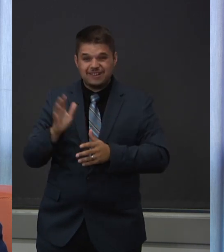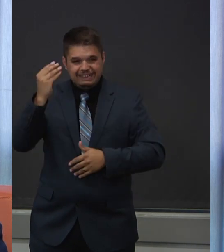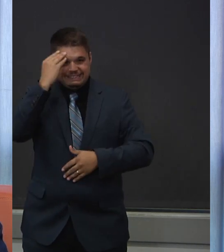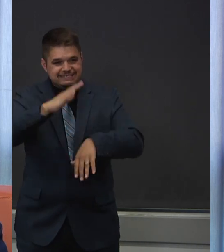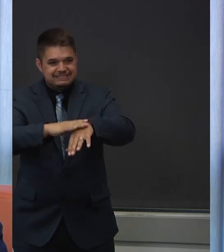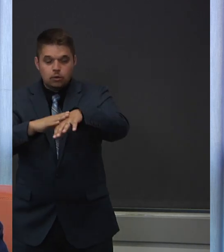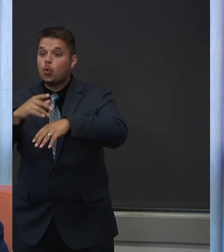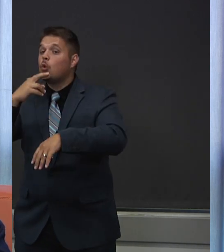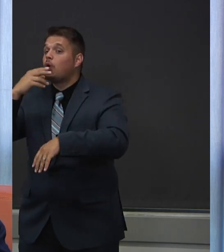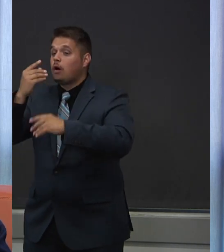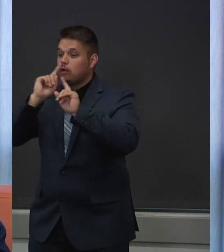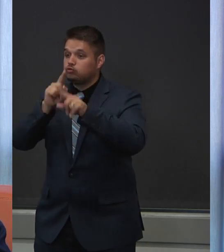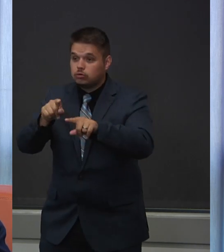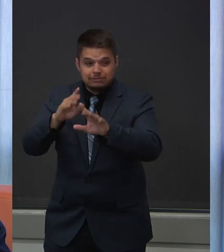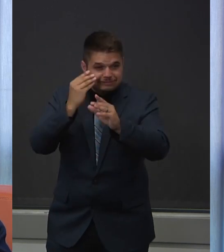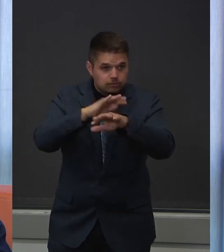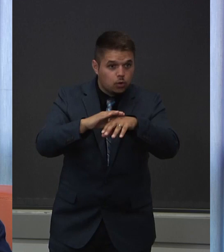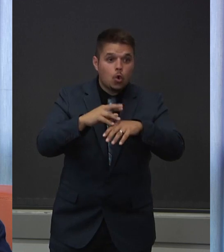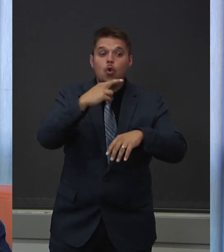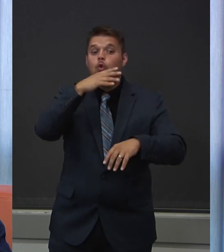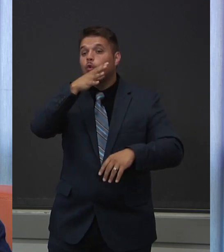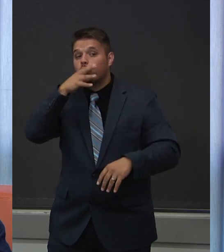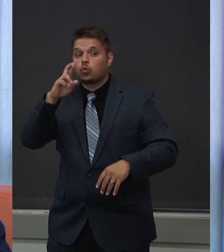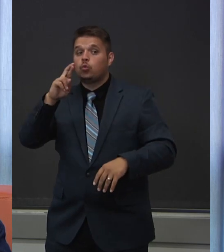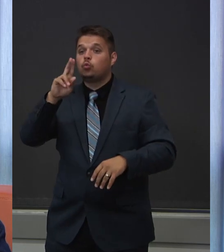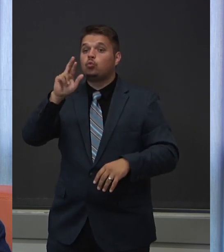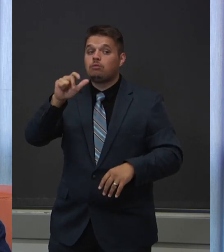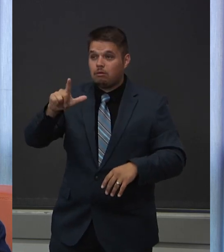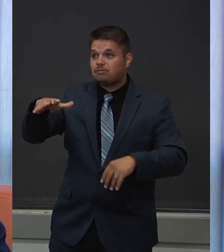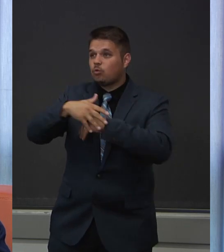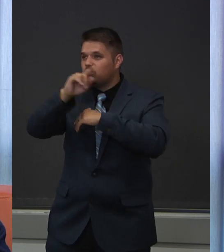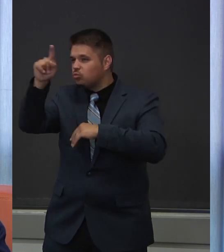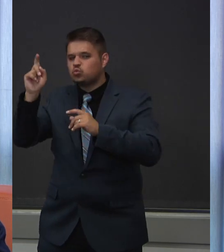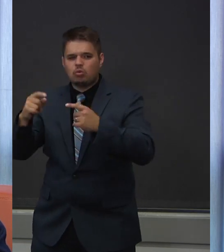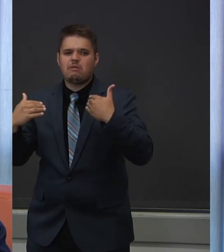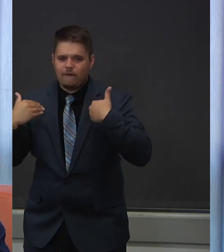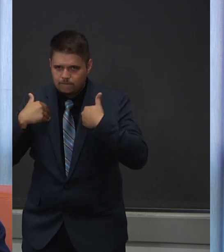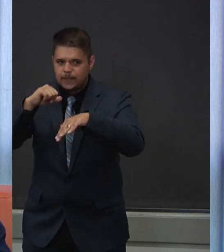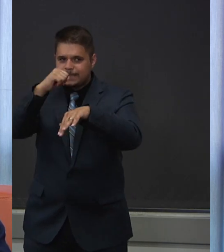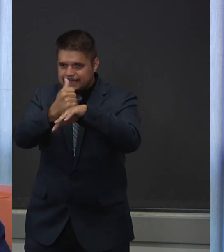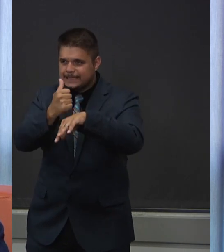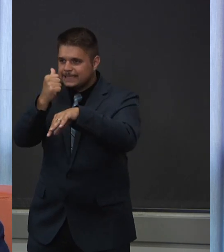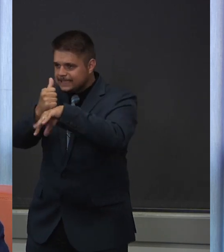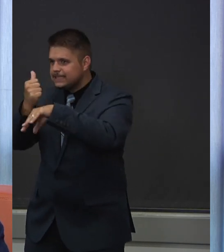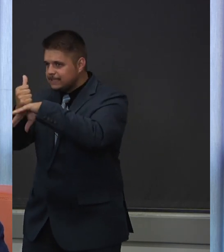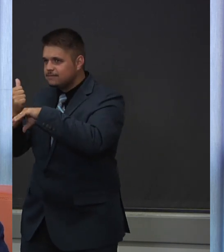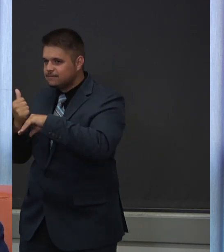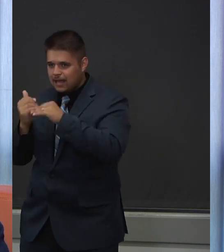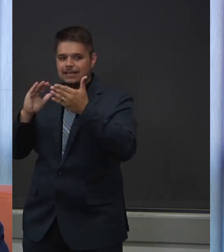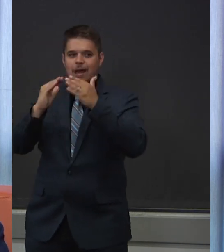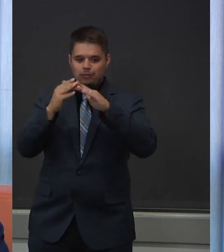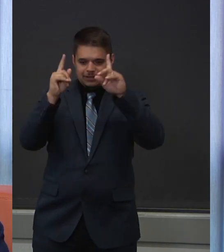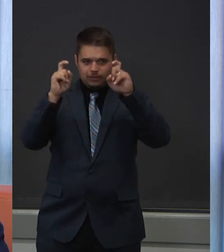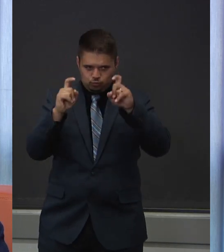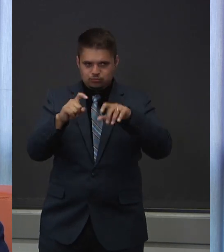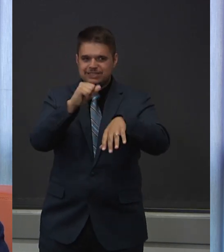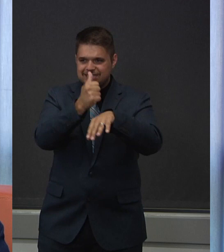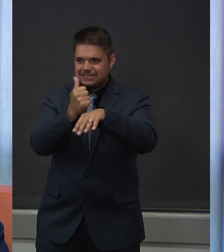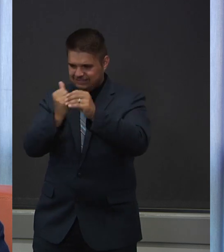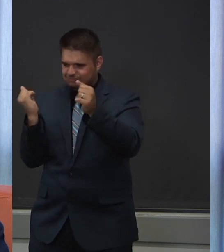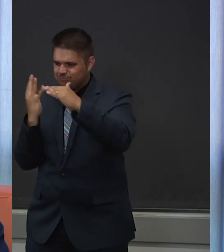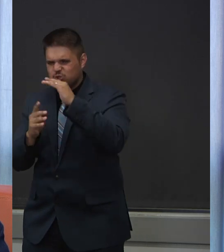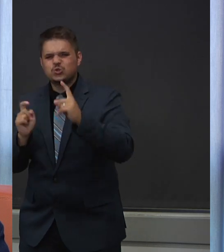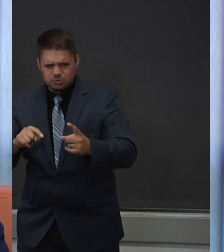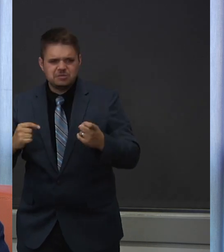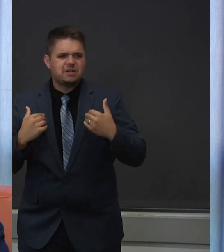some community testing events that we try to set up, especially in the event of a hot spot or an outbreak